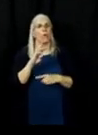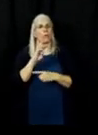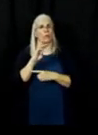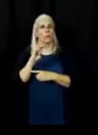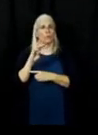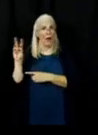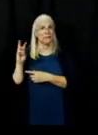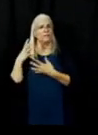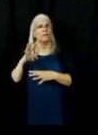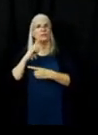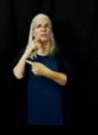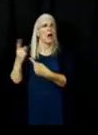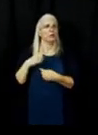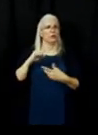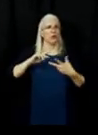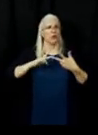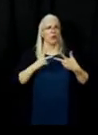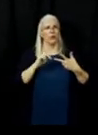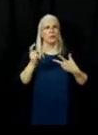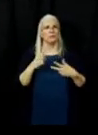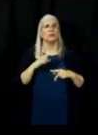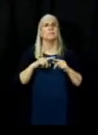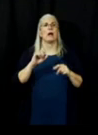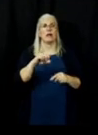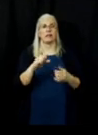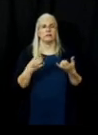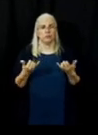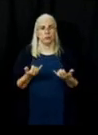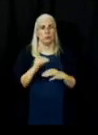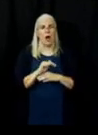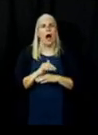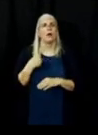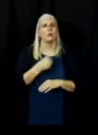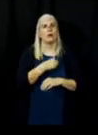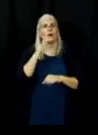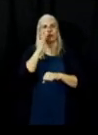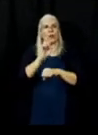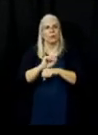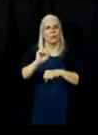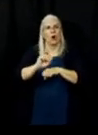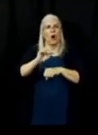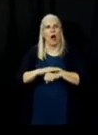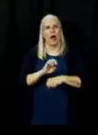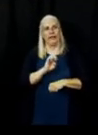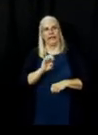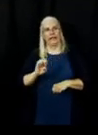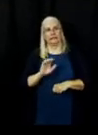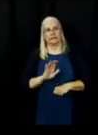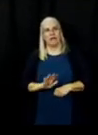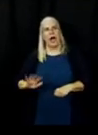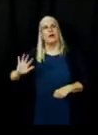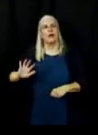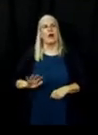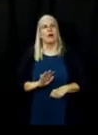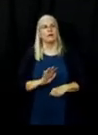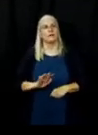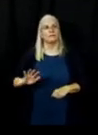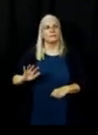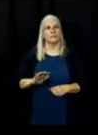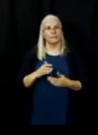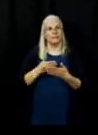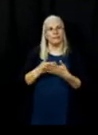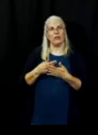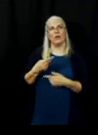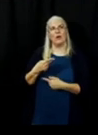are doing some firing operations tonight on the east zone as well humbly ravine which is closer to the highway